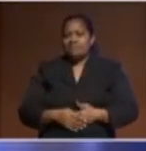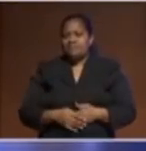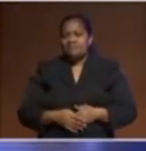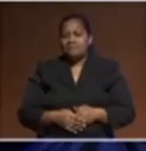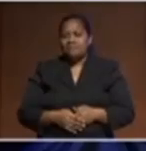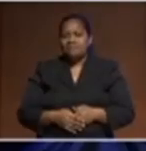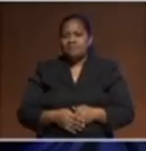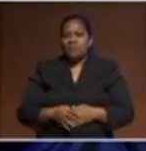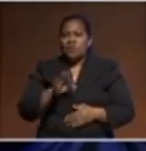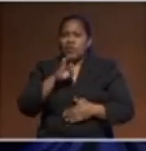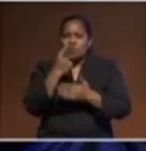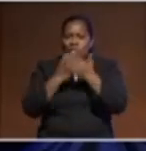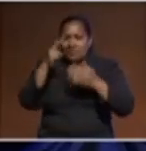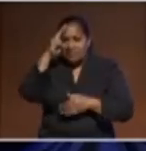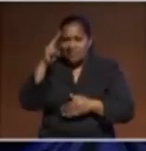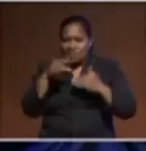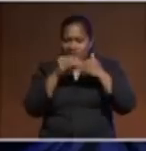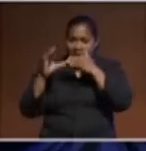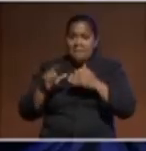sub-regional leader. Thank you.